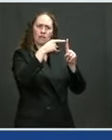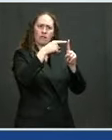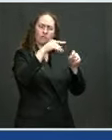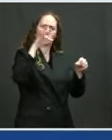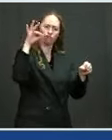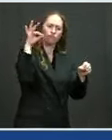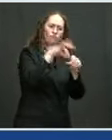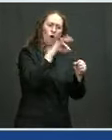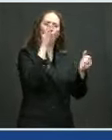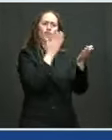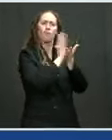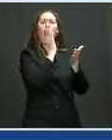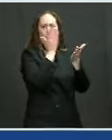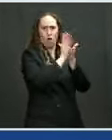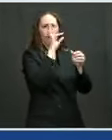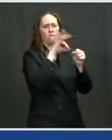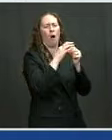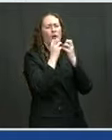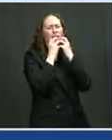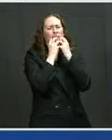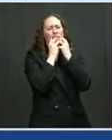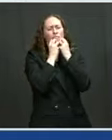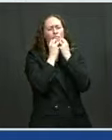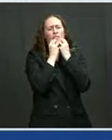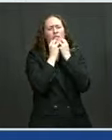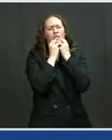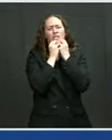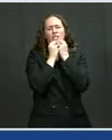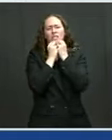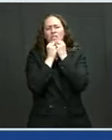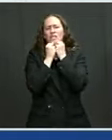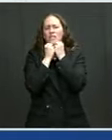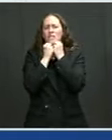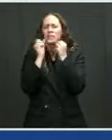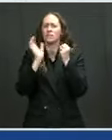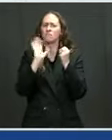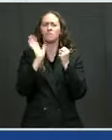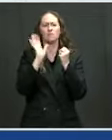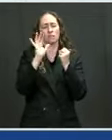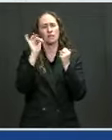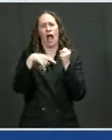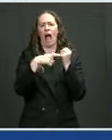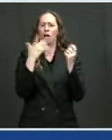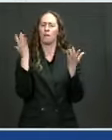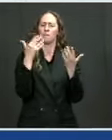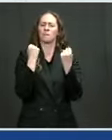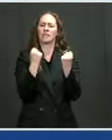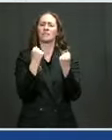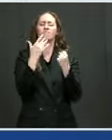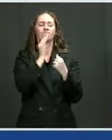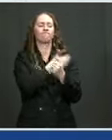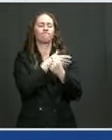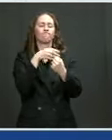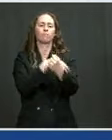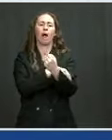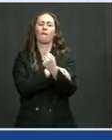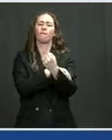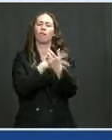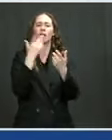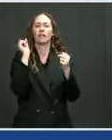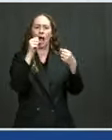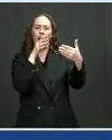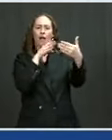powerful, nonviolent tool we have in a democratic society. This sacred right is under assault with incredible